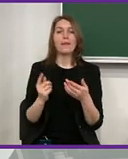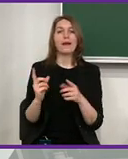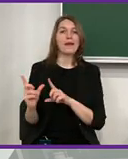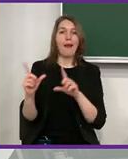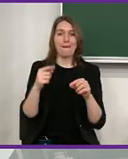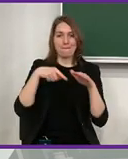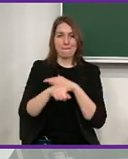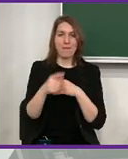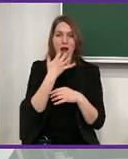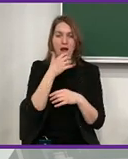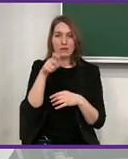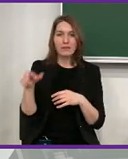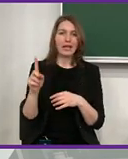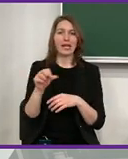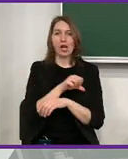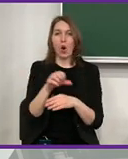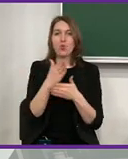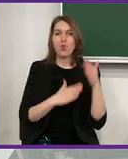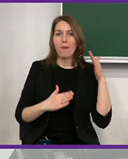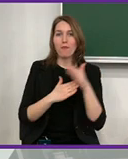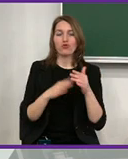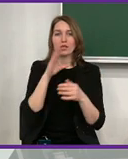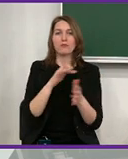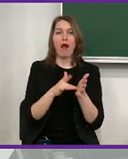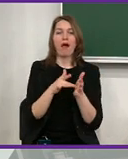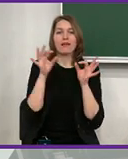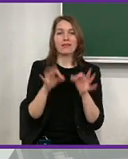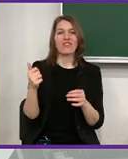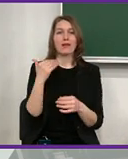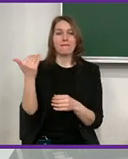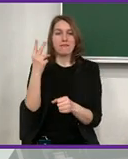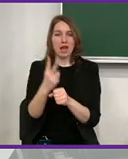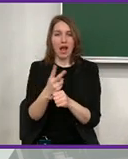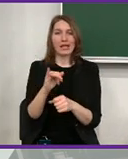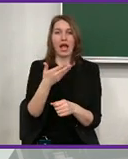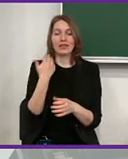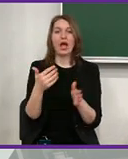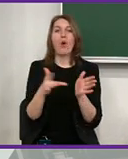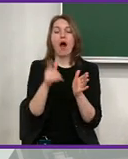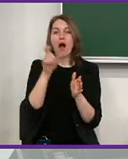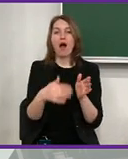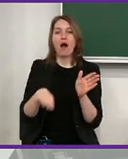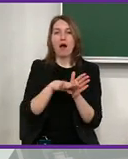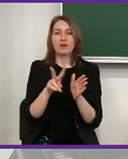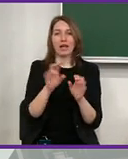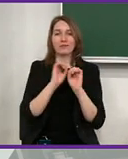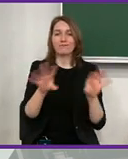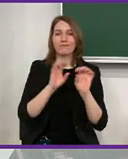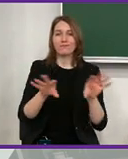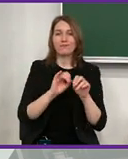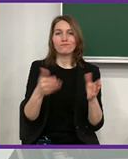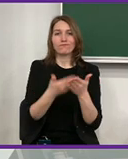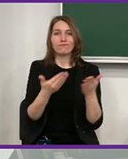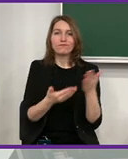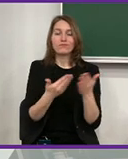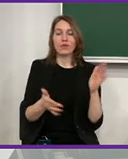don't know the local language. Thus, they have limited possibilities to find out about their rights. Unless there is someone